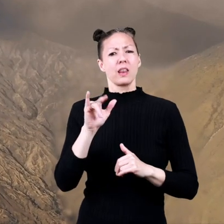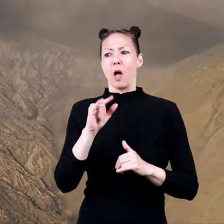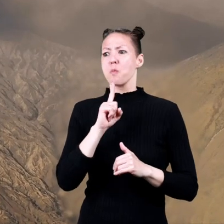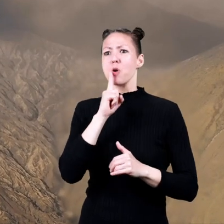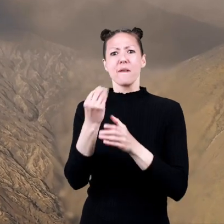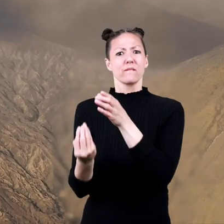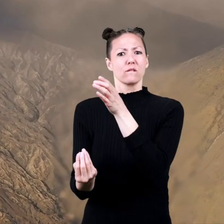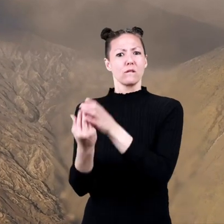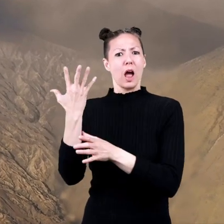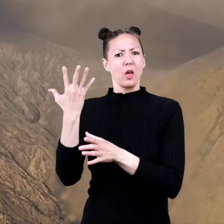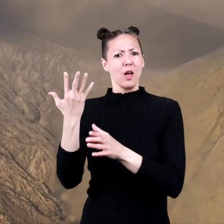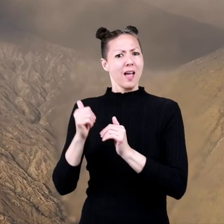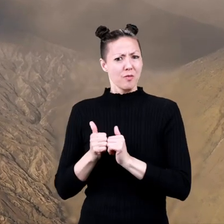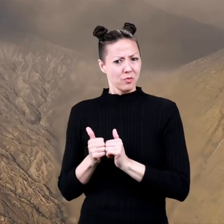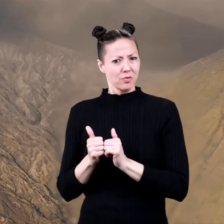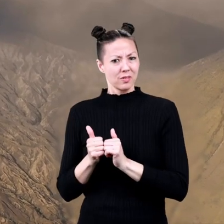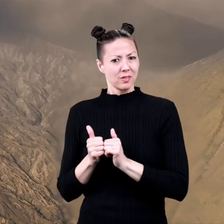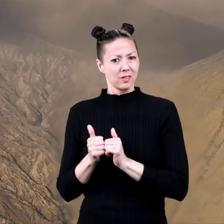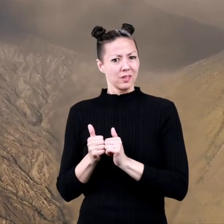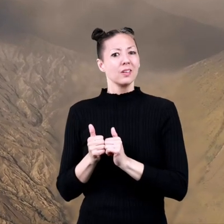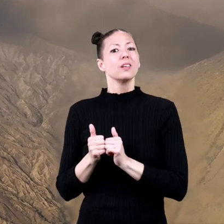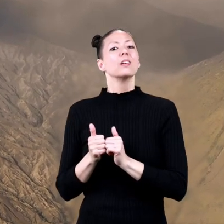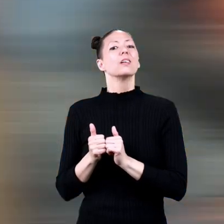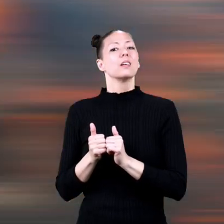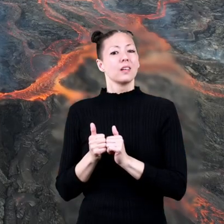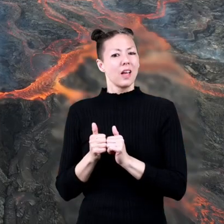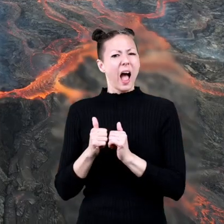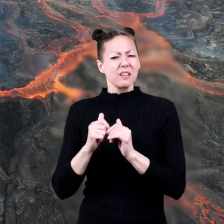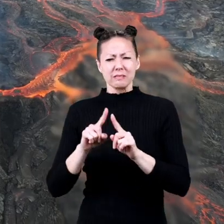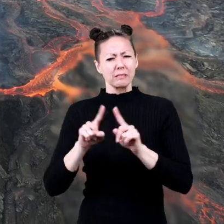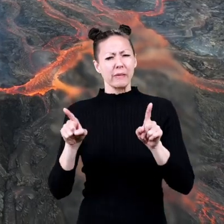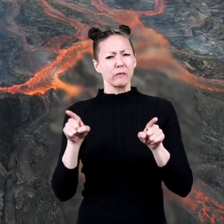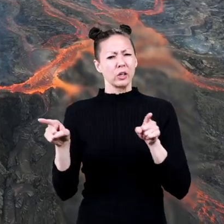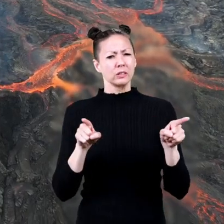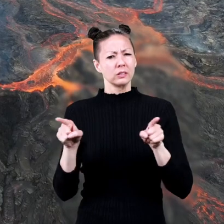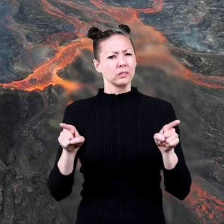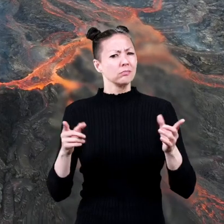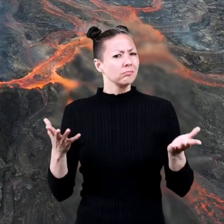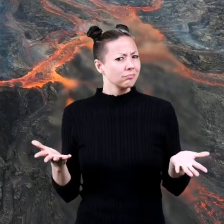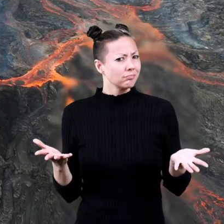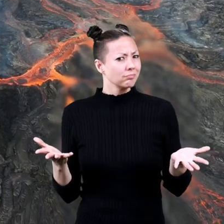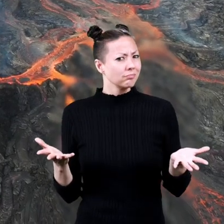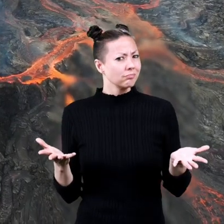this model like a real volcano how is it different